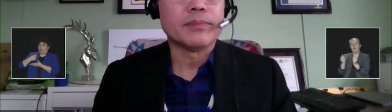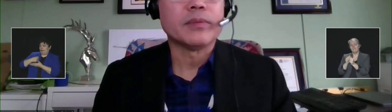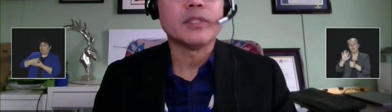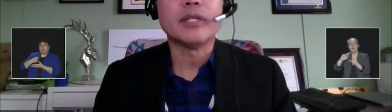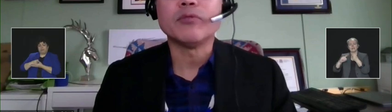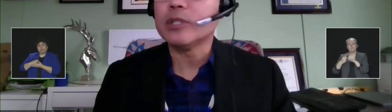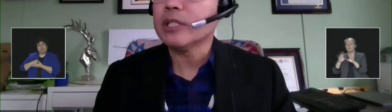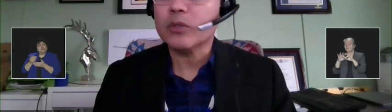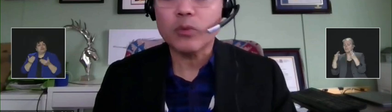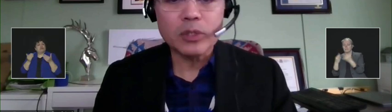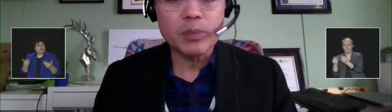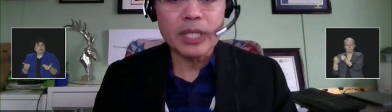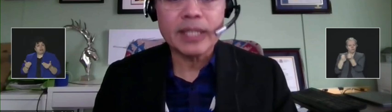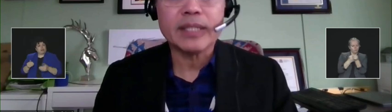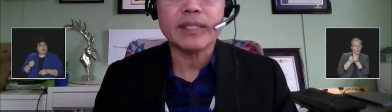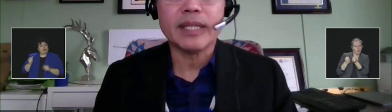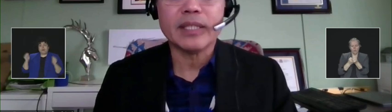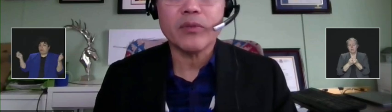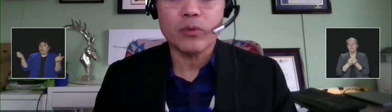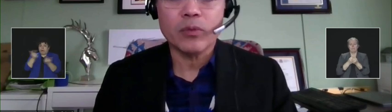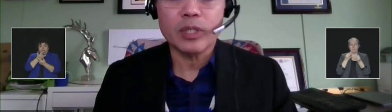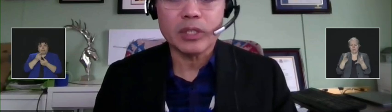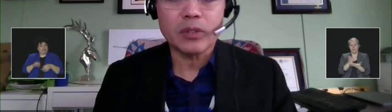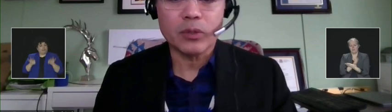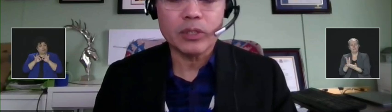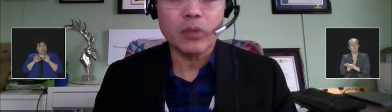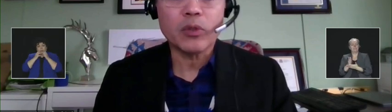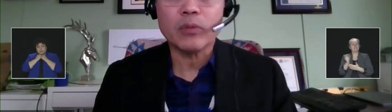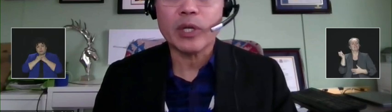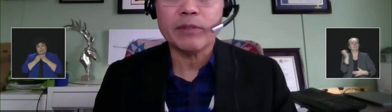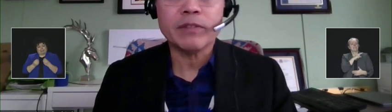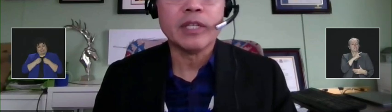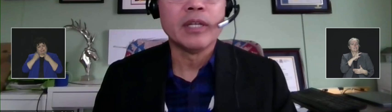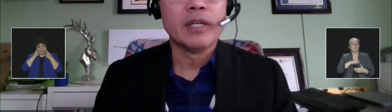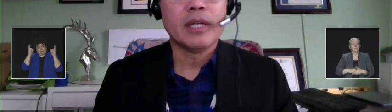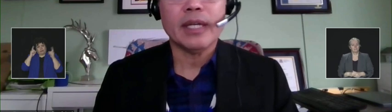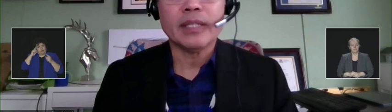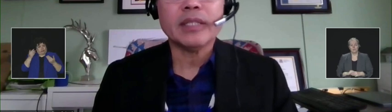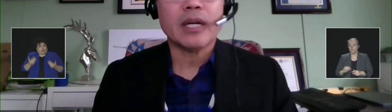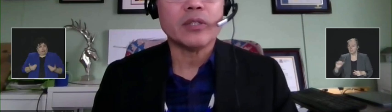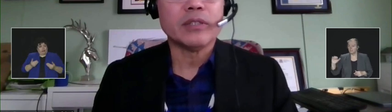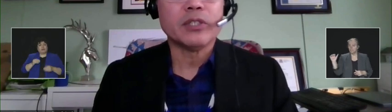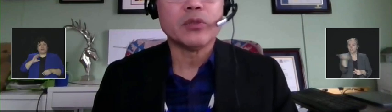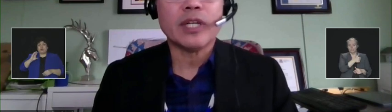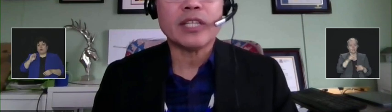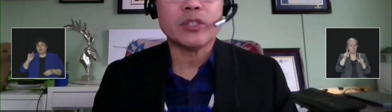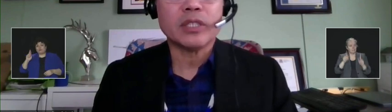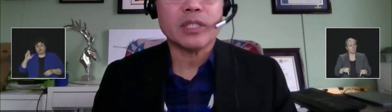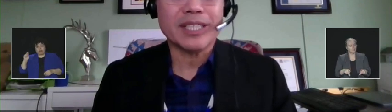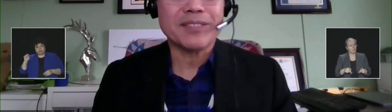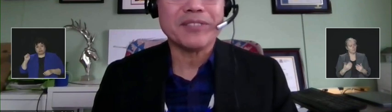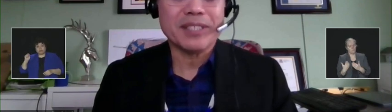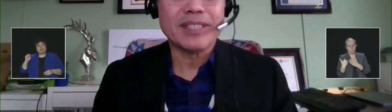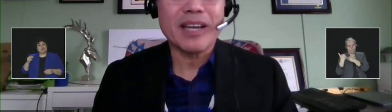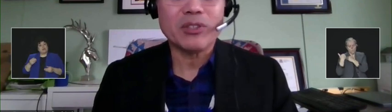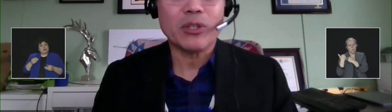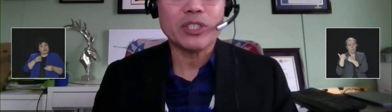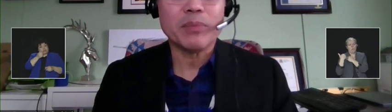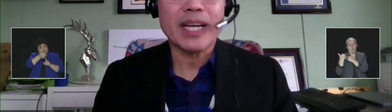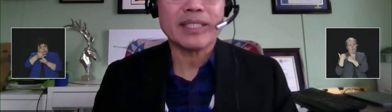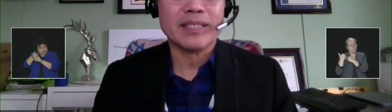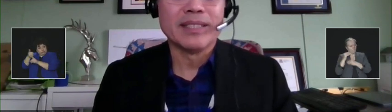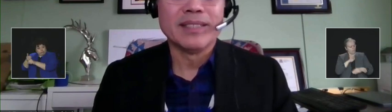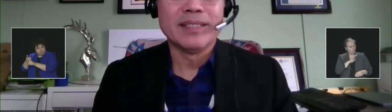times. Everyone has a role to play in getting through this current Omicron wave, and our individual actions collectively